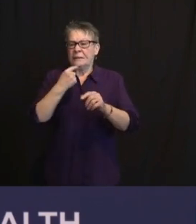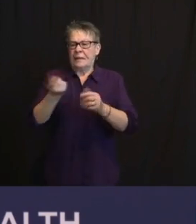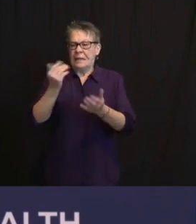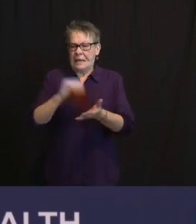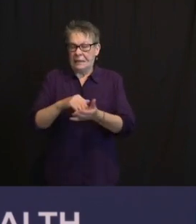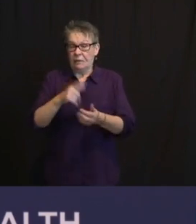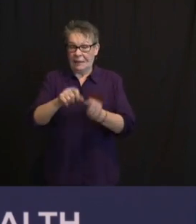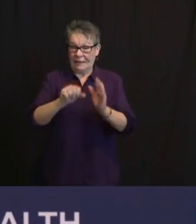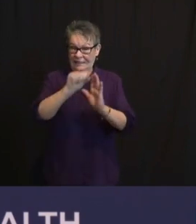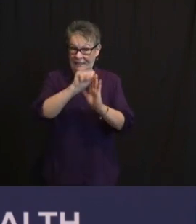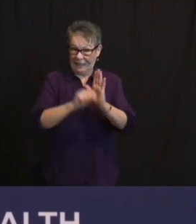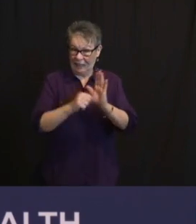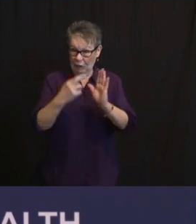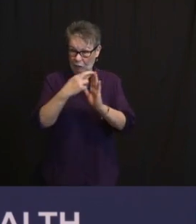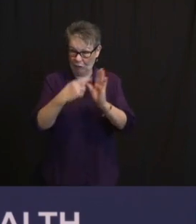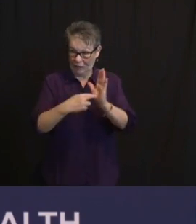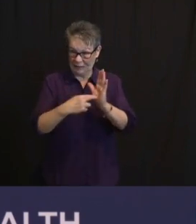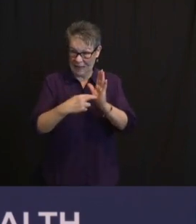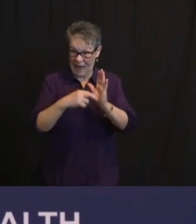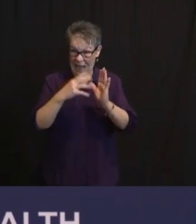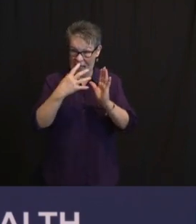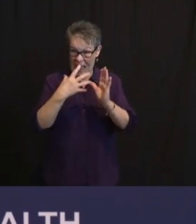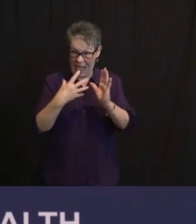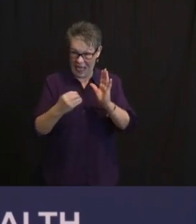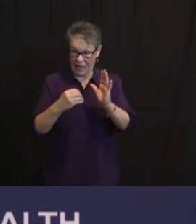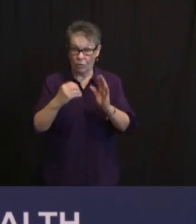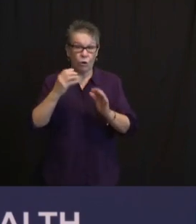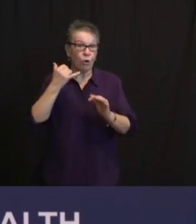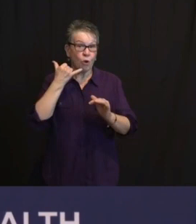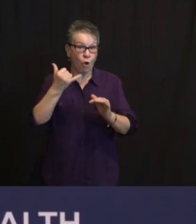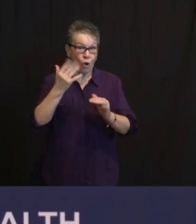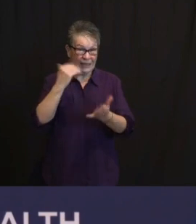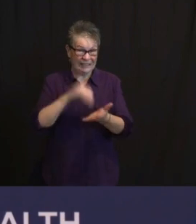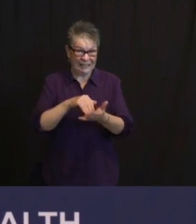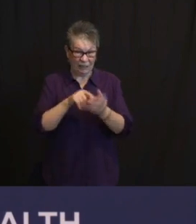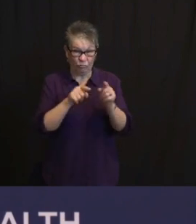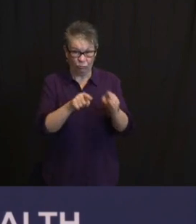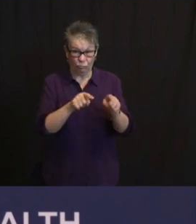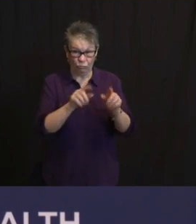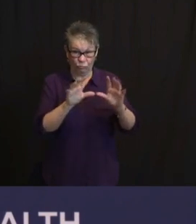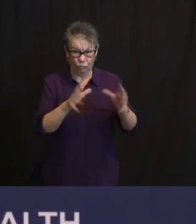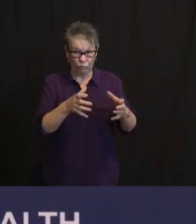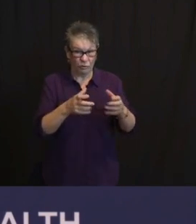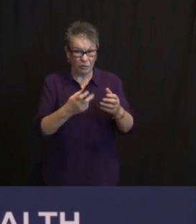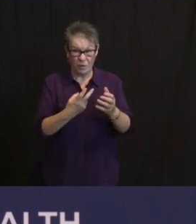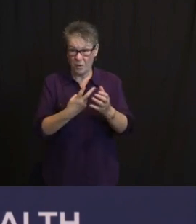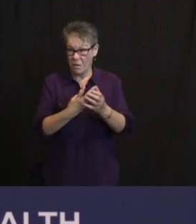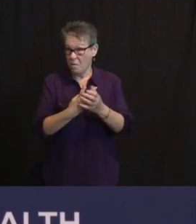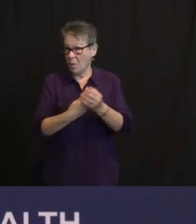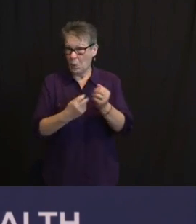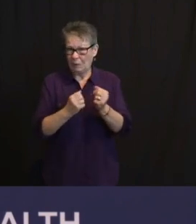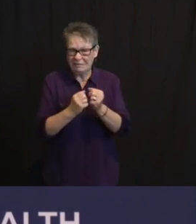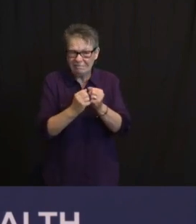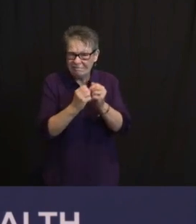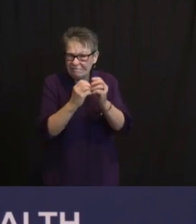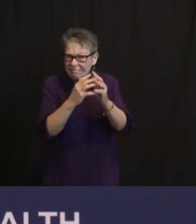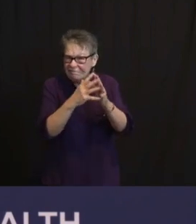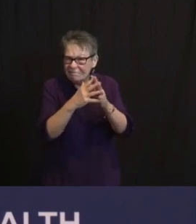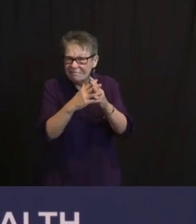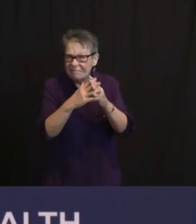AND THEN THE CALL CENTER. BOTH WERE, STOOD UP FROM WHOLE CLOTH IN DECEMBER INTO JANUARY,